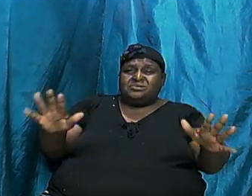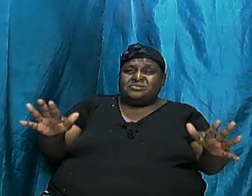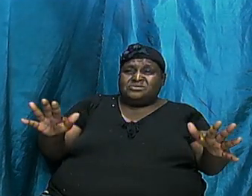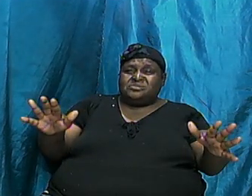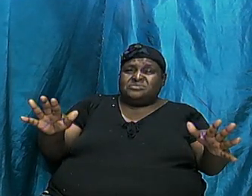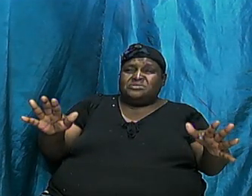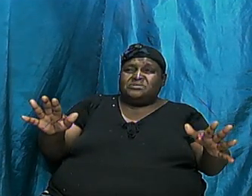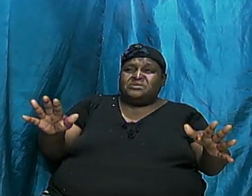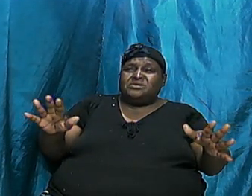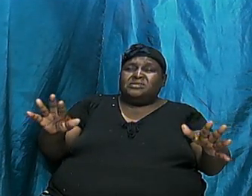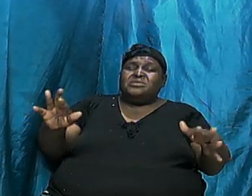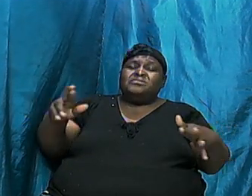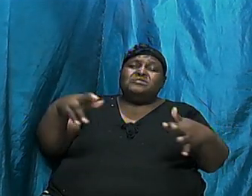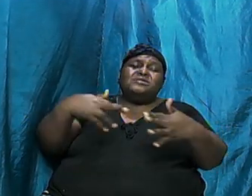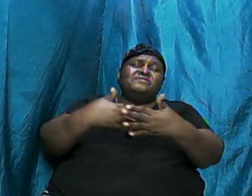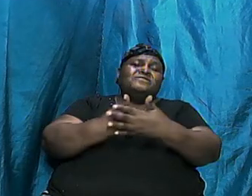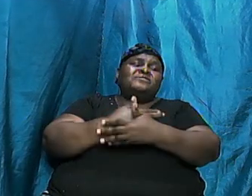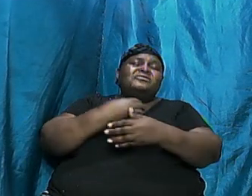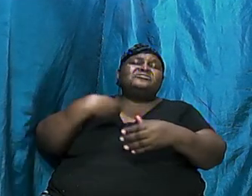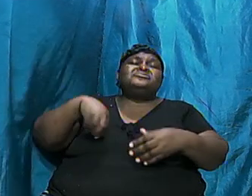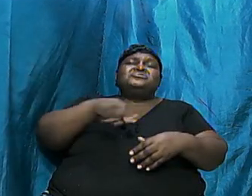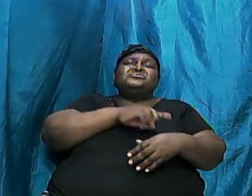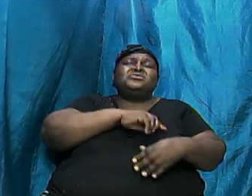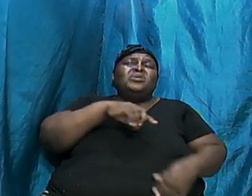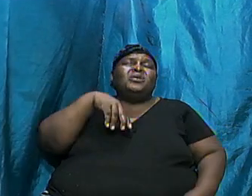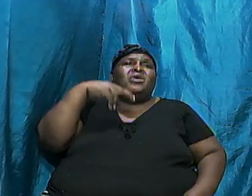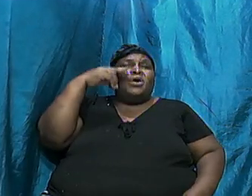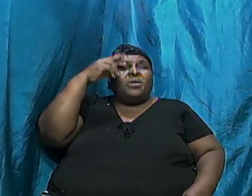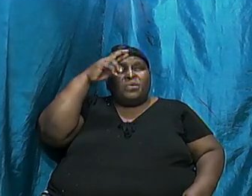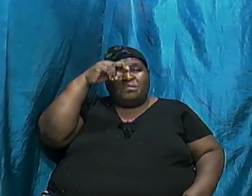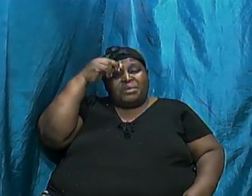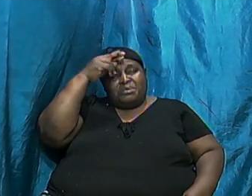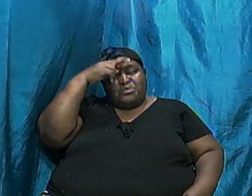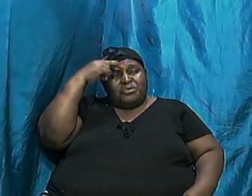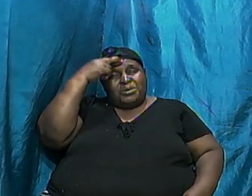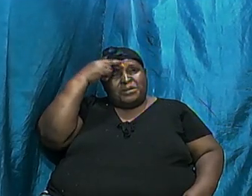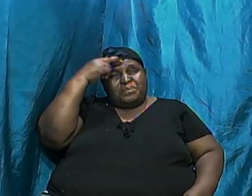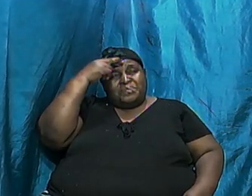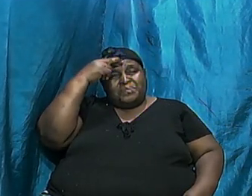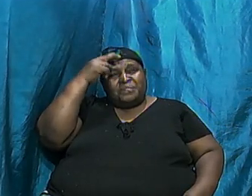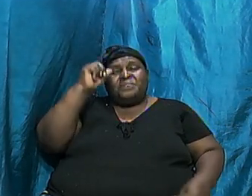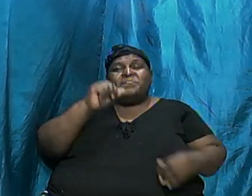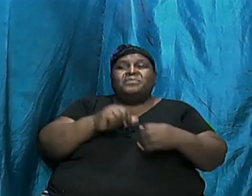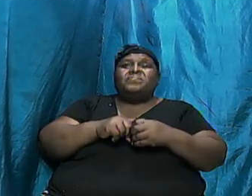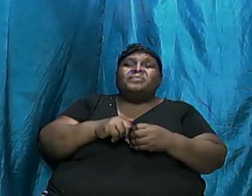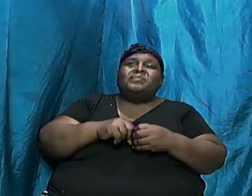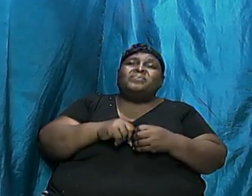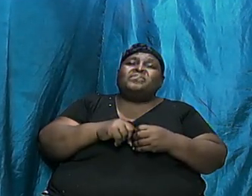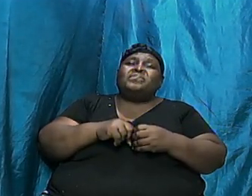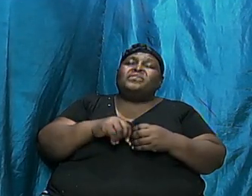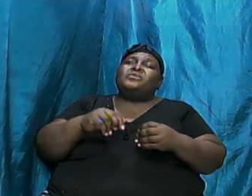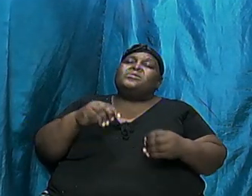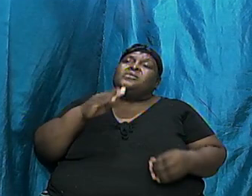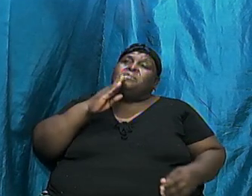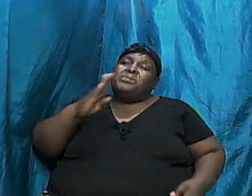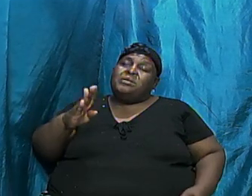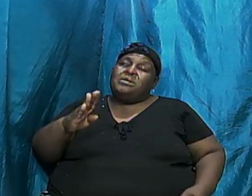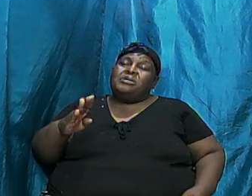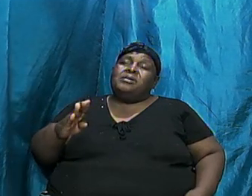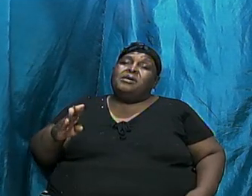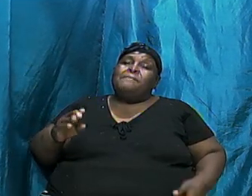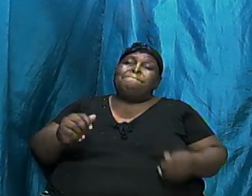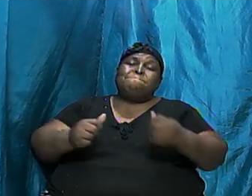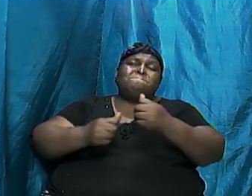provide a basis for us to continue on but it is a and it will be a